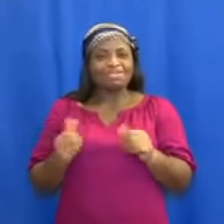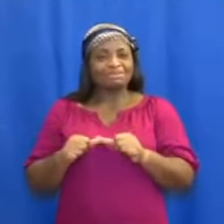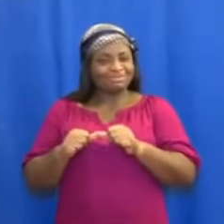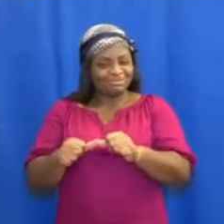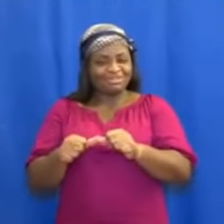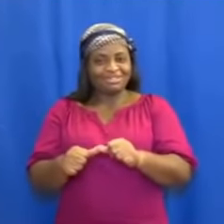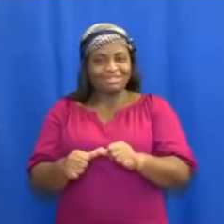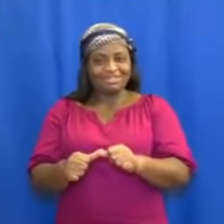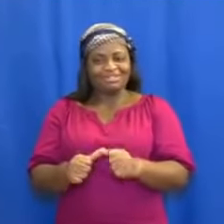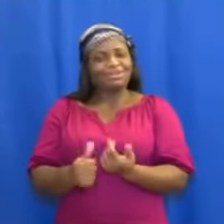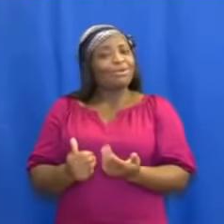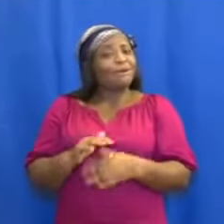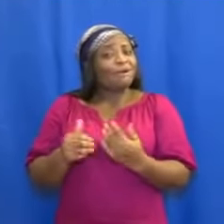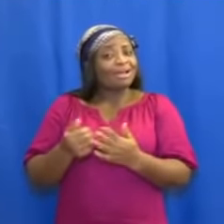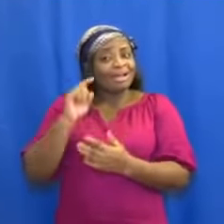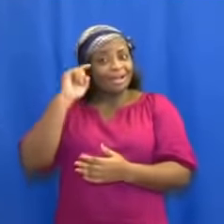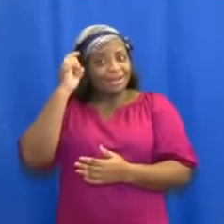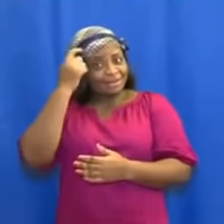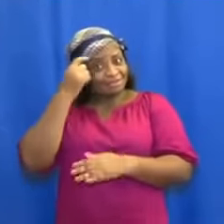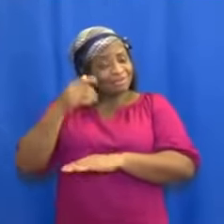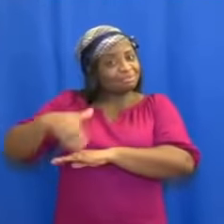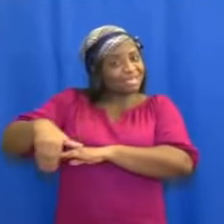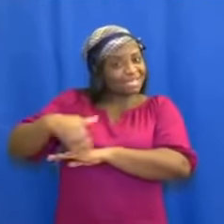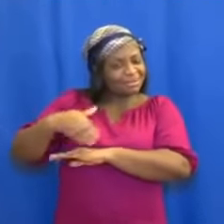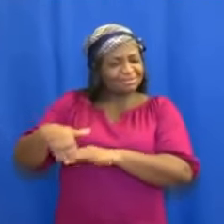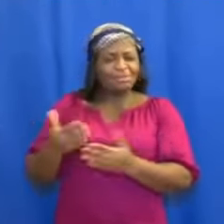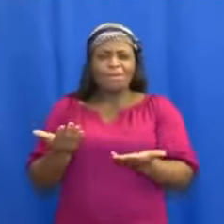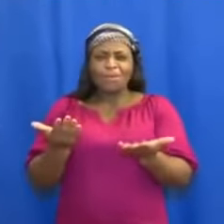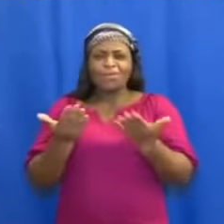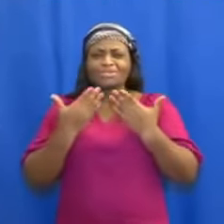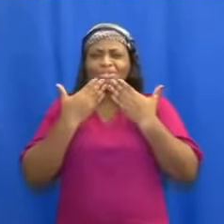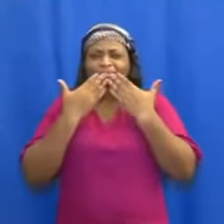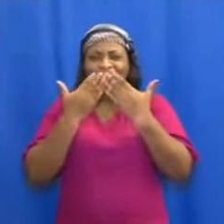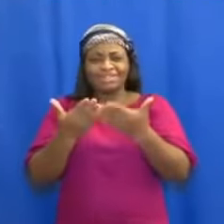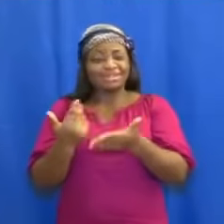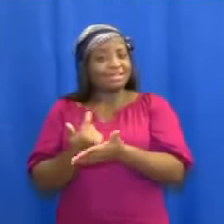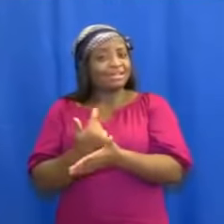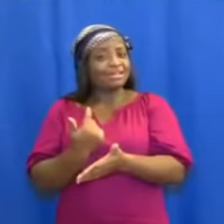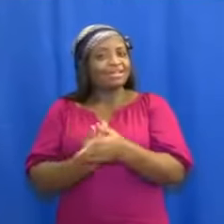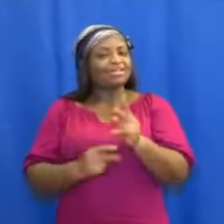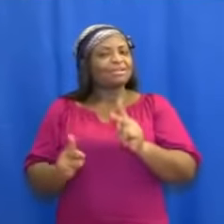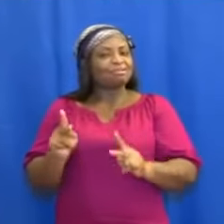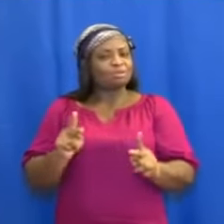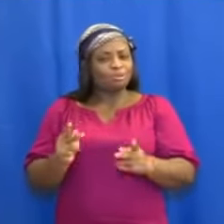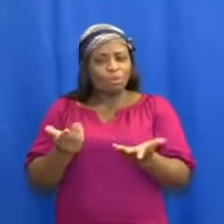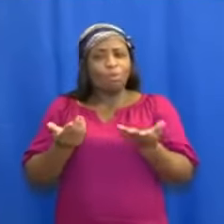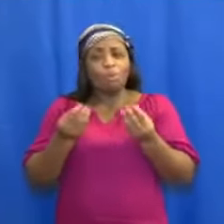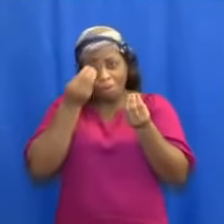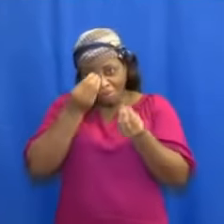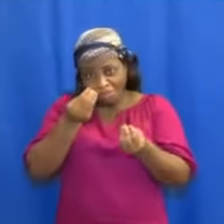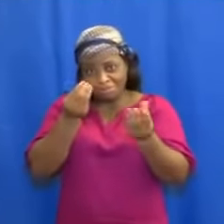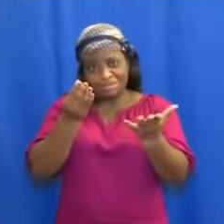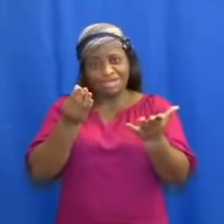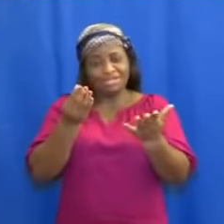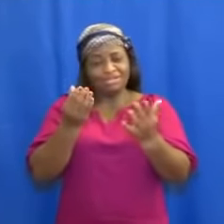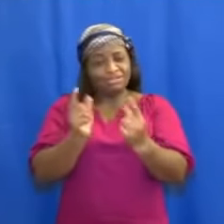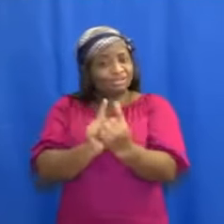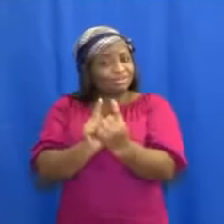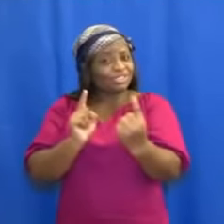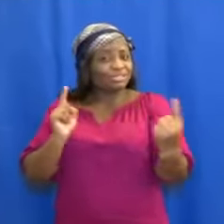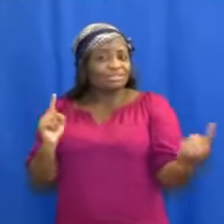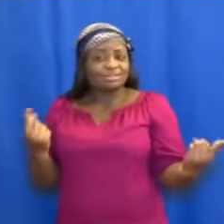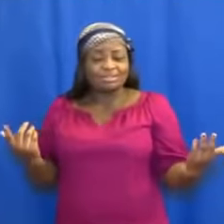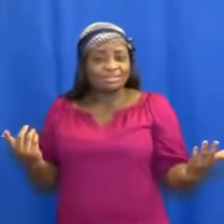government, I want to thank our fellow Ghanaians who continue to adhere to the social social distancing, hand